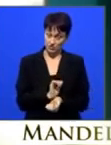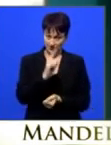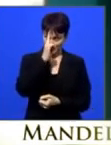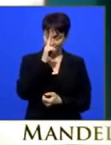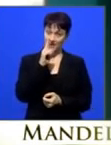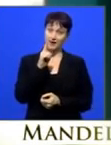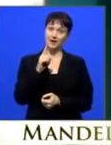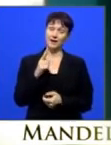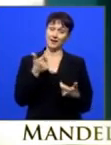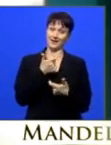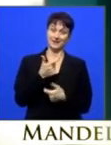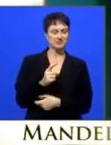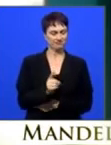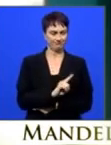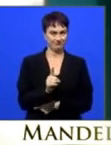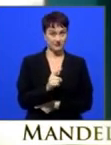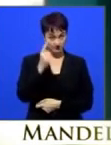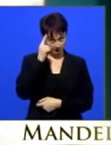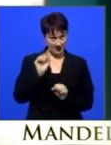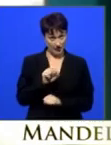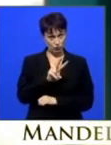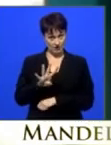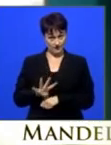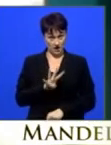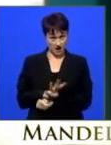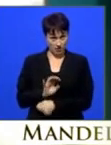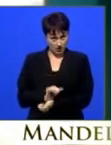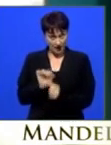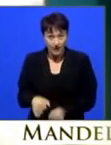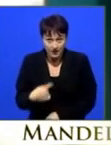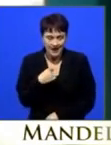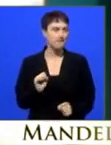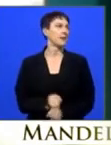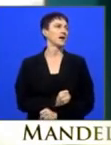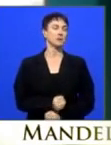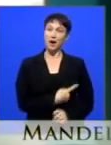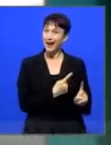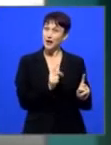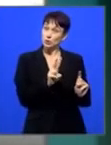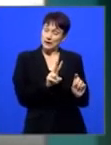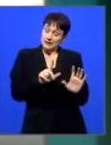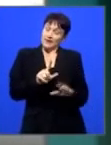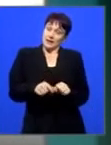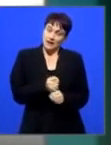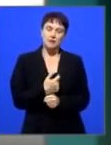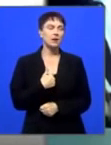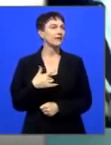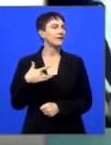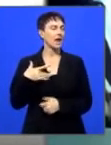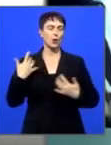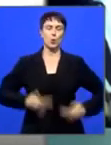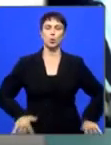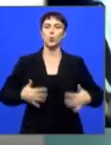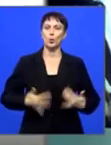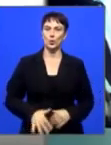joke. I don't even know if I'll be able to do 24 hours. So it is really my honor. Tell us a bit more